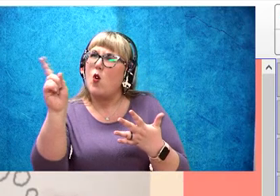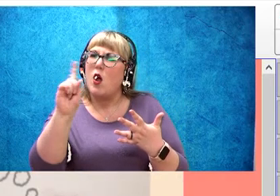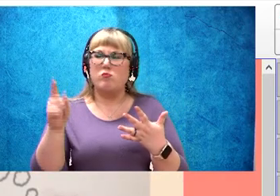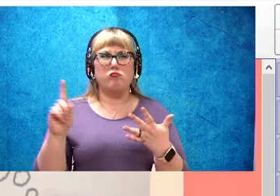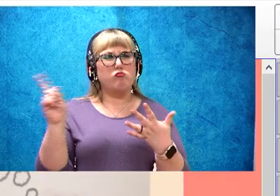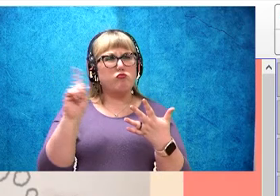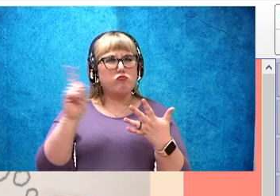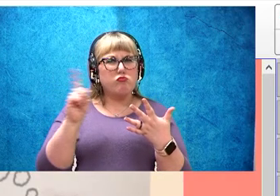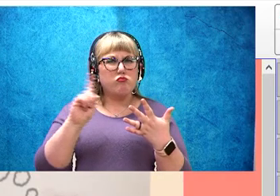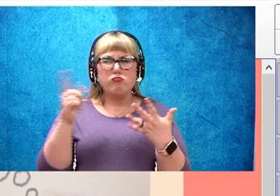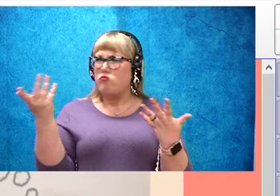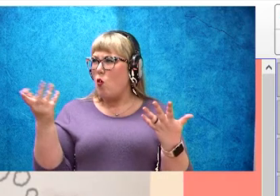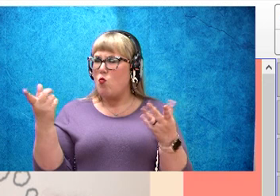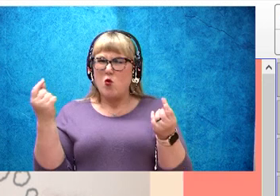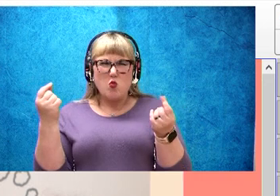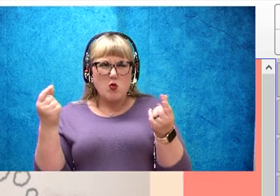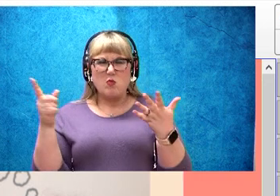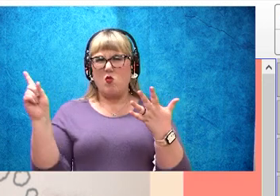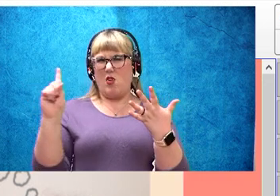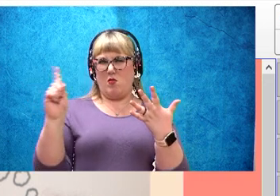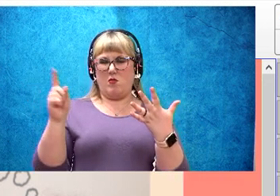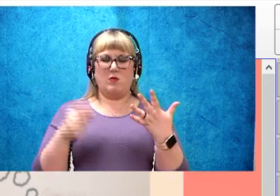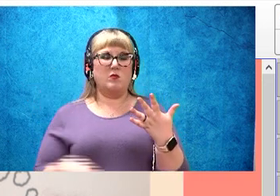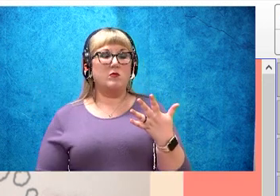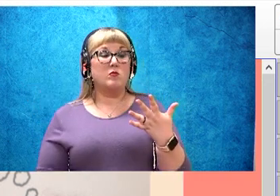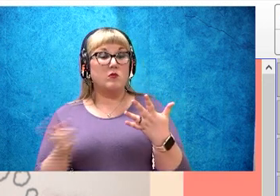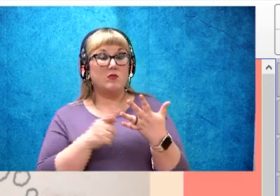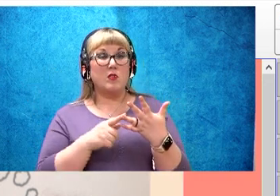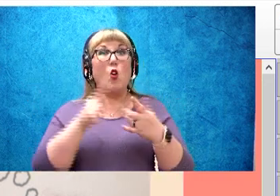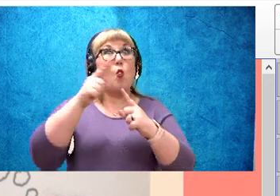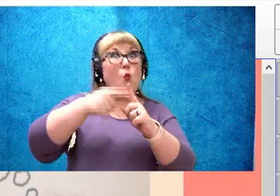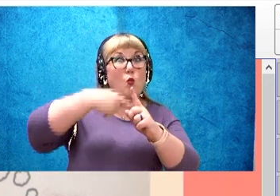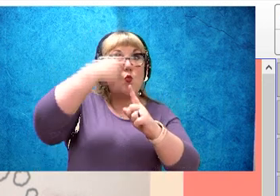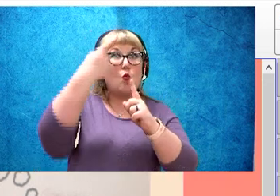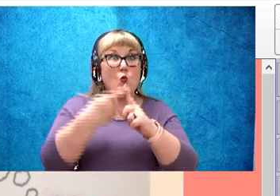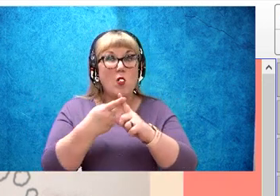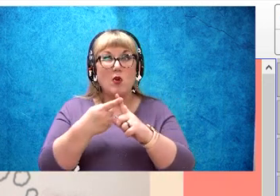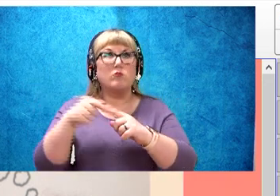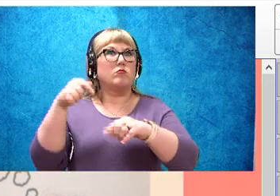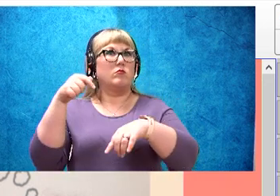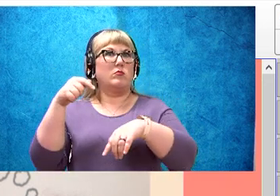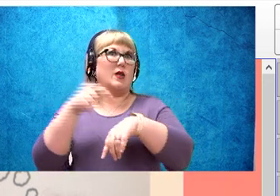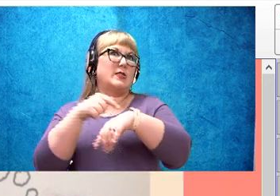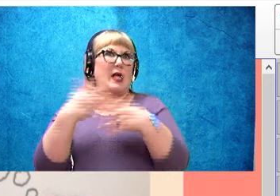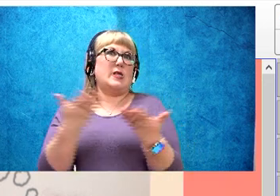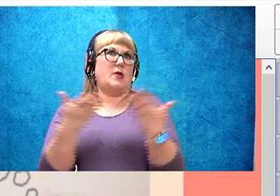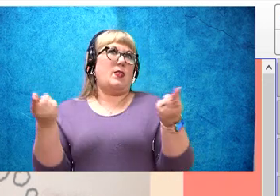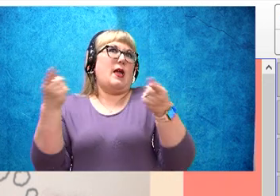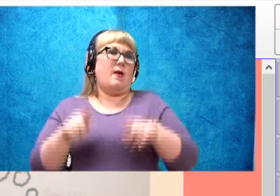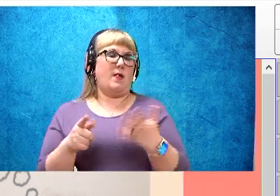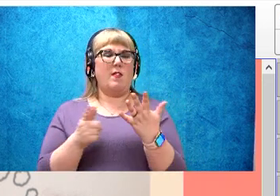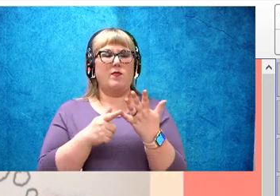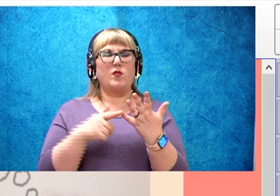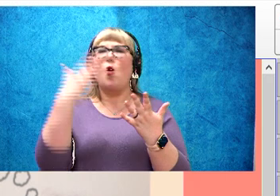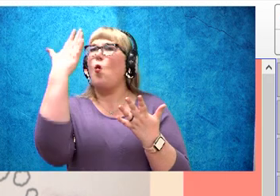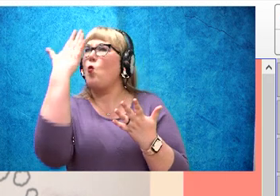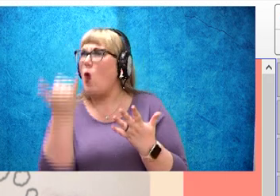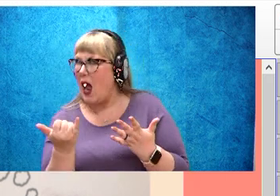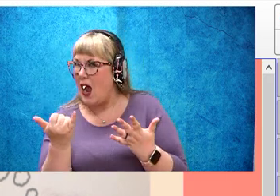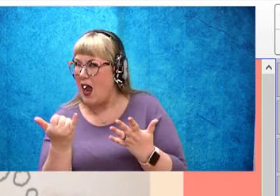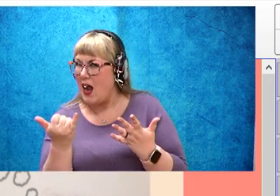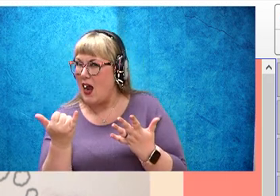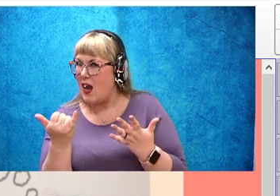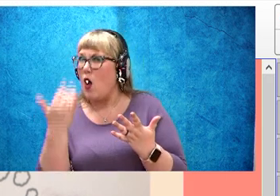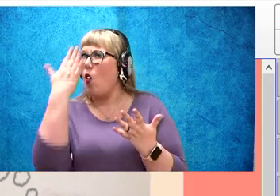us where the characters are, where the story takes place, when, tell us a time that something happened, and why, gives us the